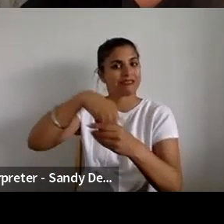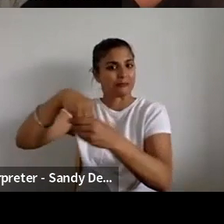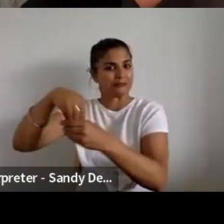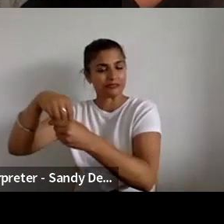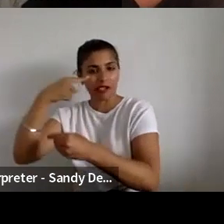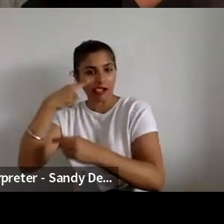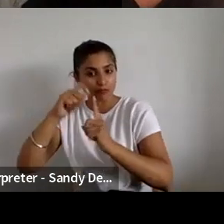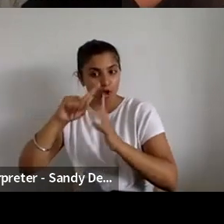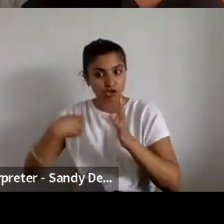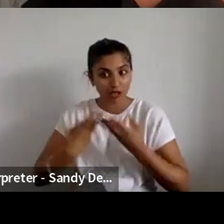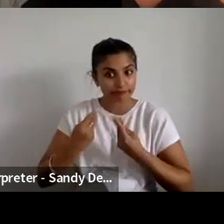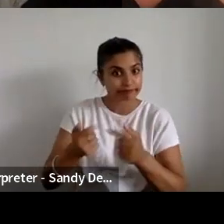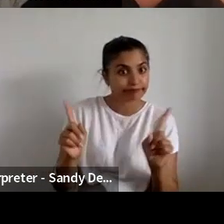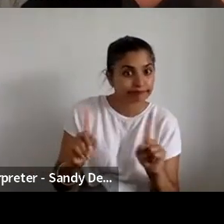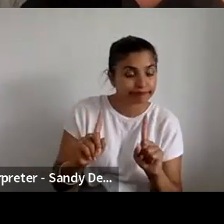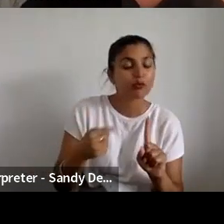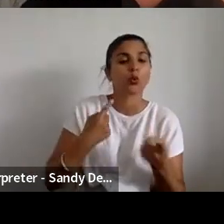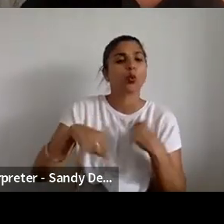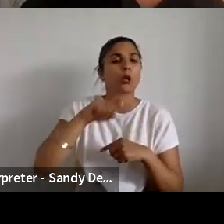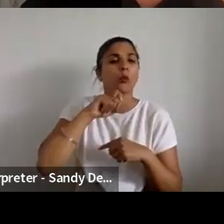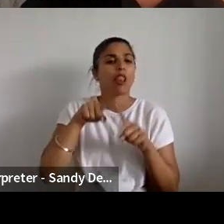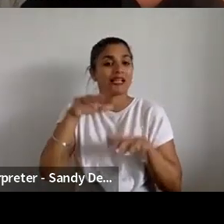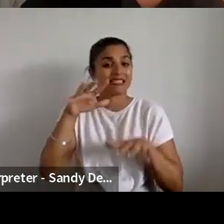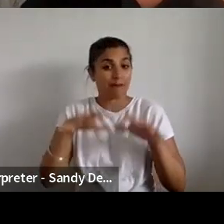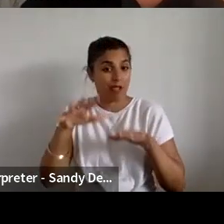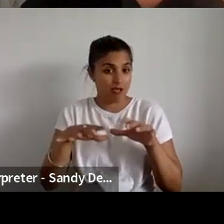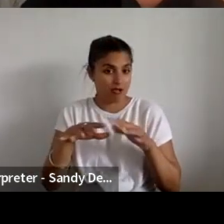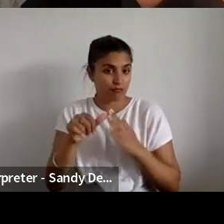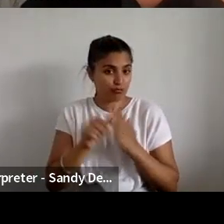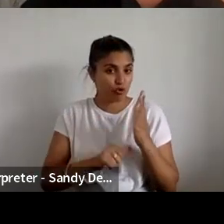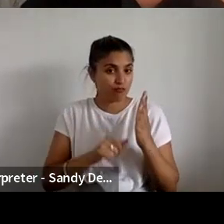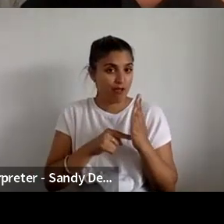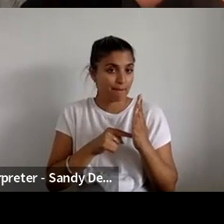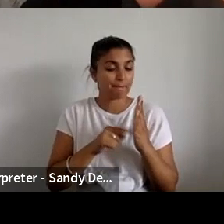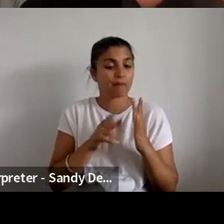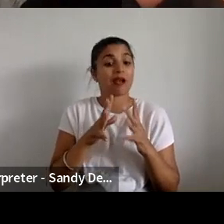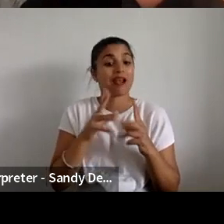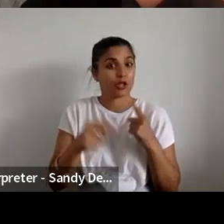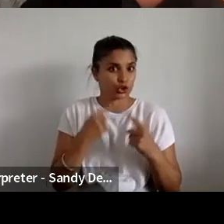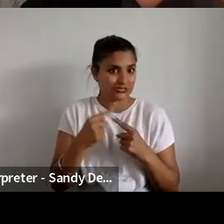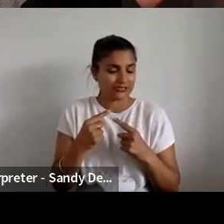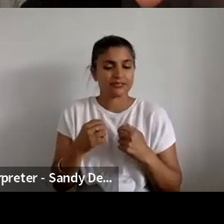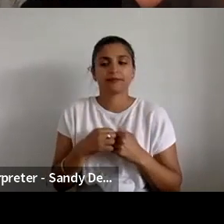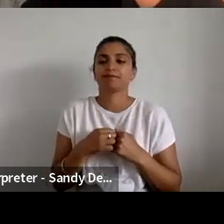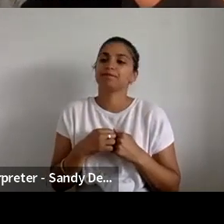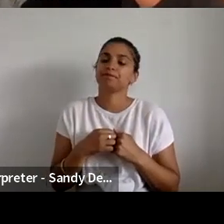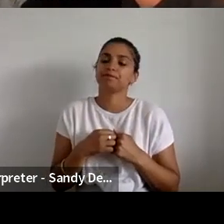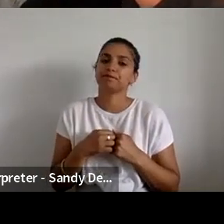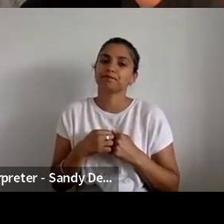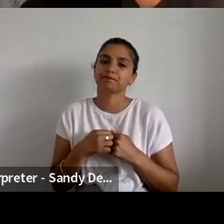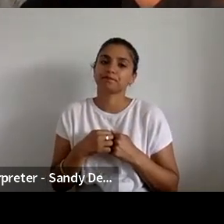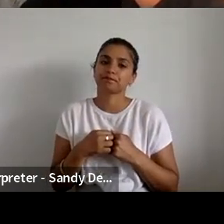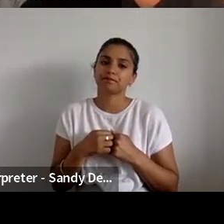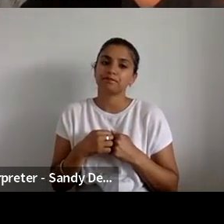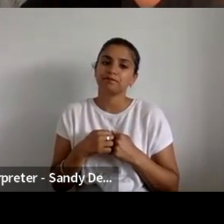There's obviously, there are plans at the moment to run a similar programme next year. So I guess it would be to, I don't